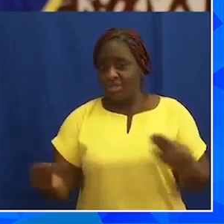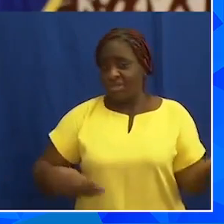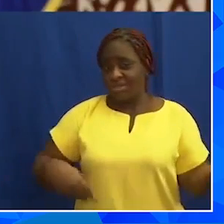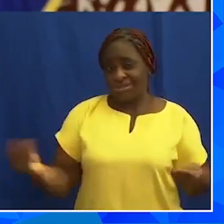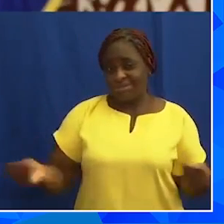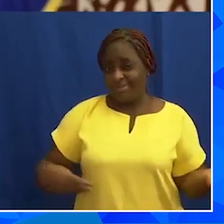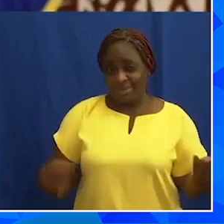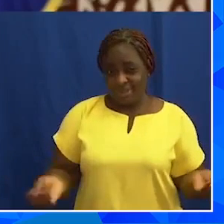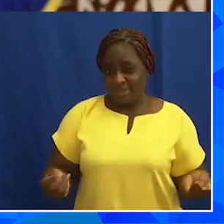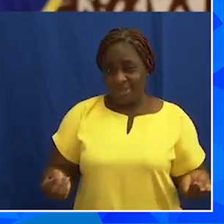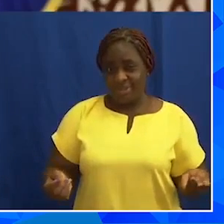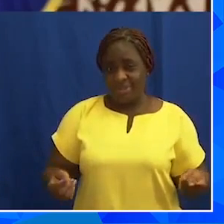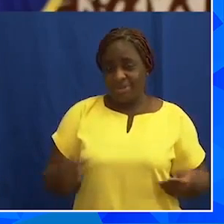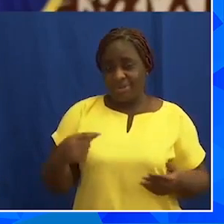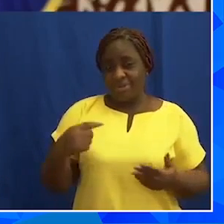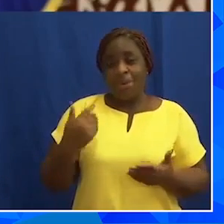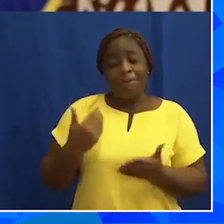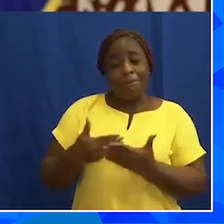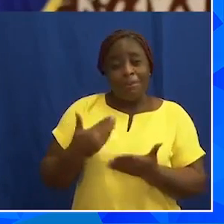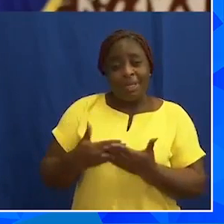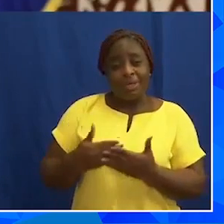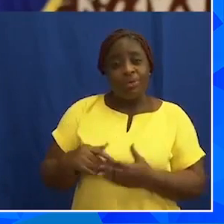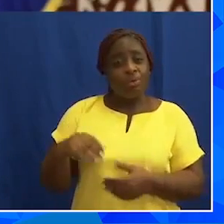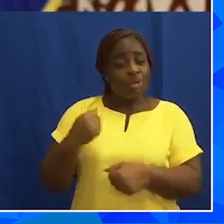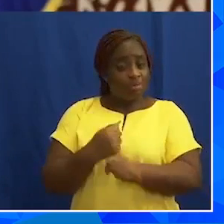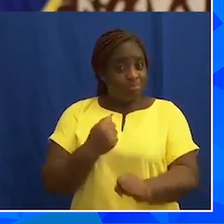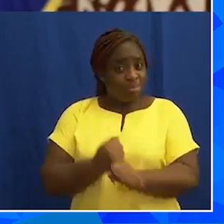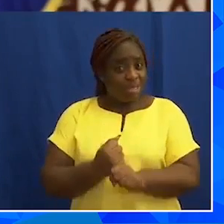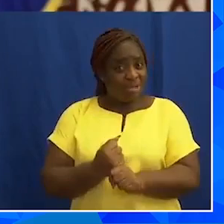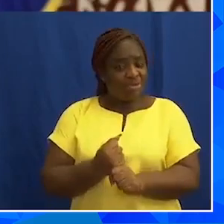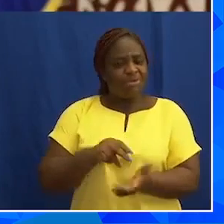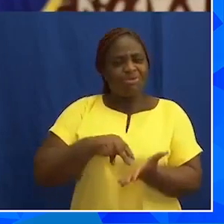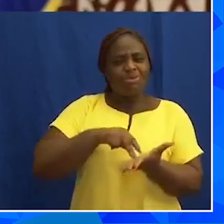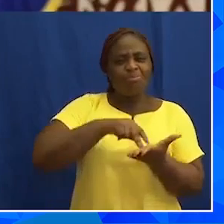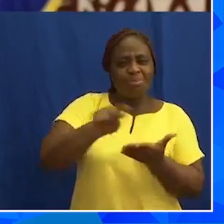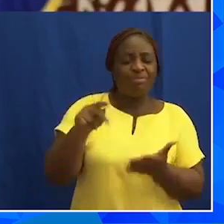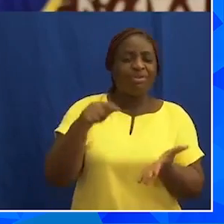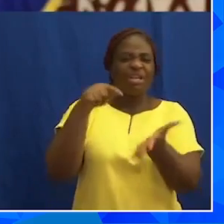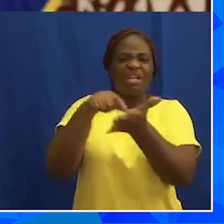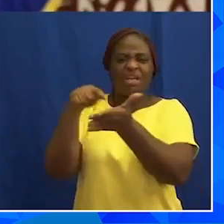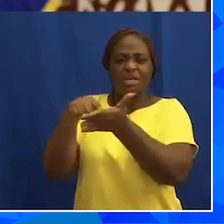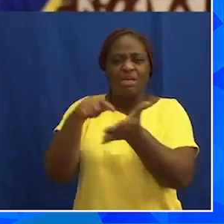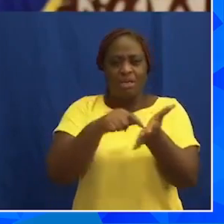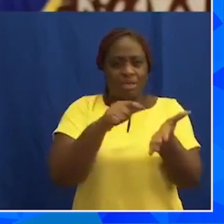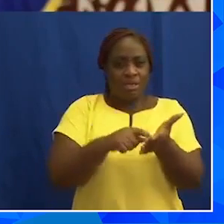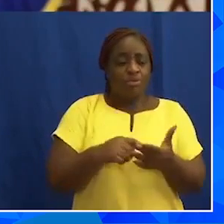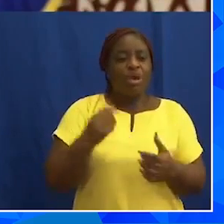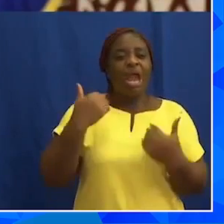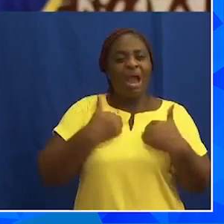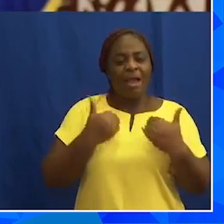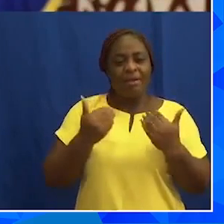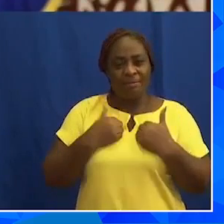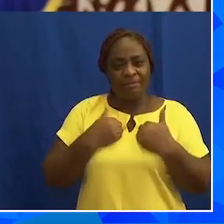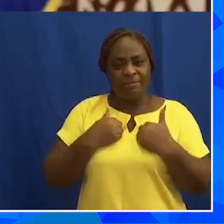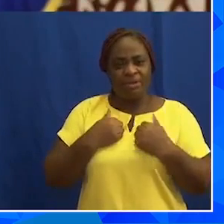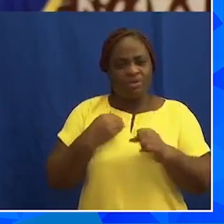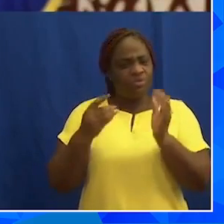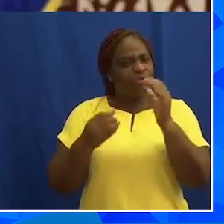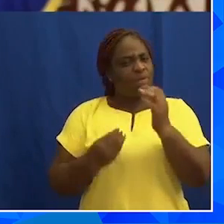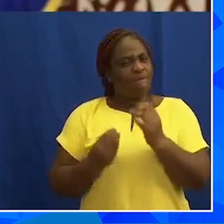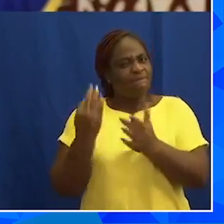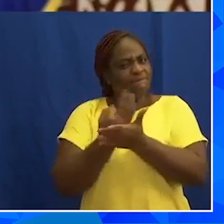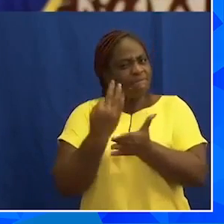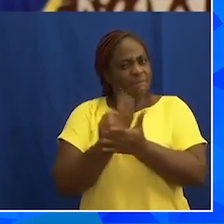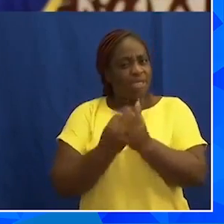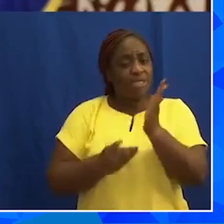And what little money we do make is going to pay for the debts we have contracted to fund the development projects we